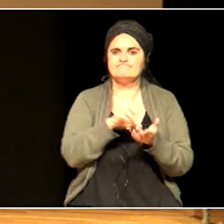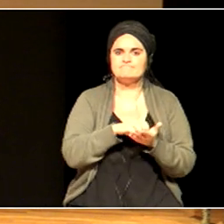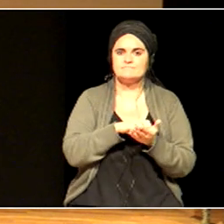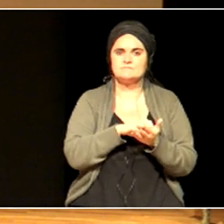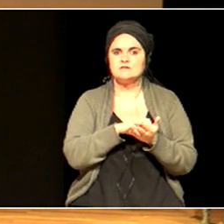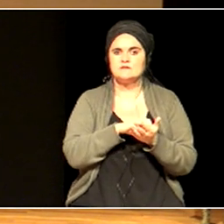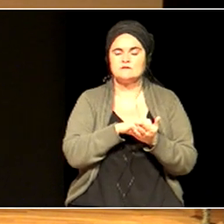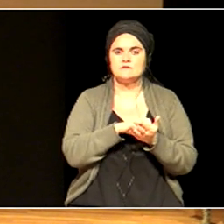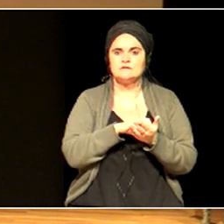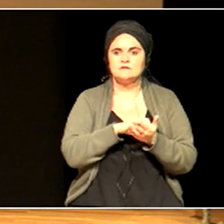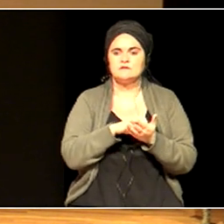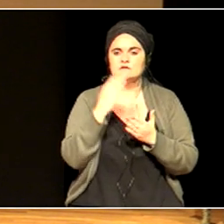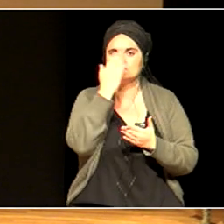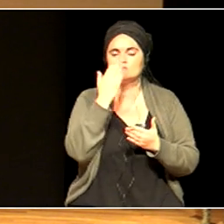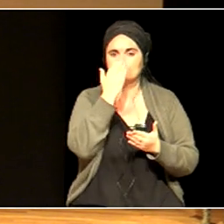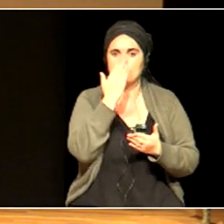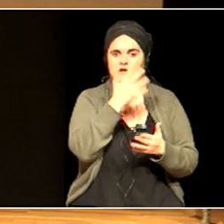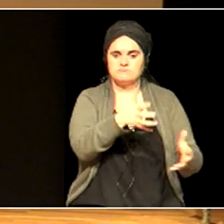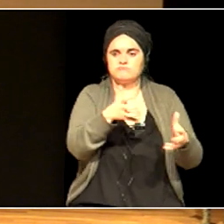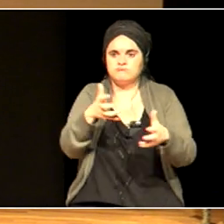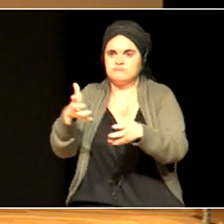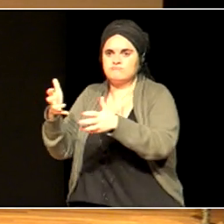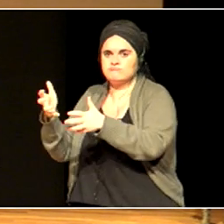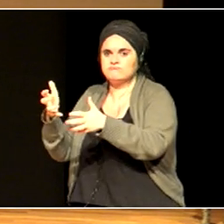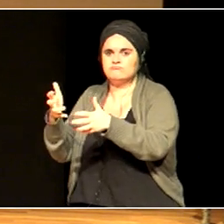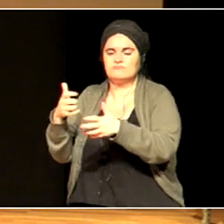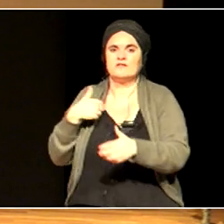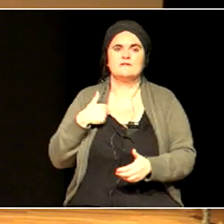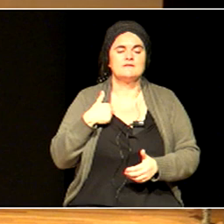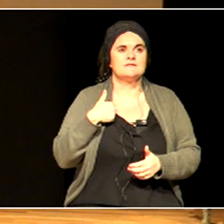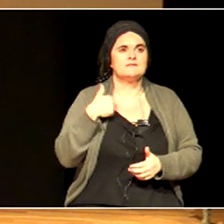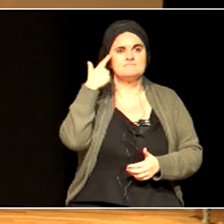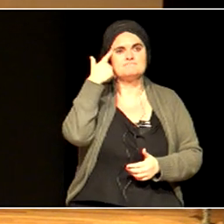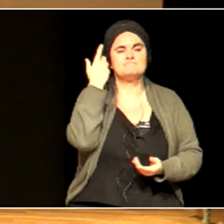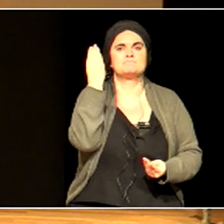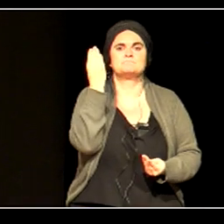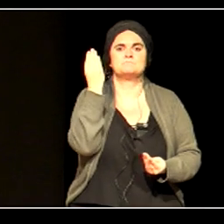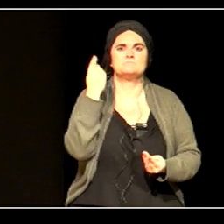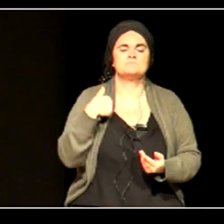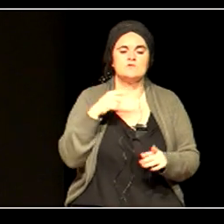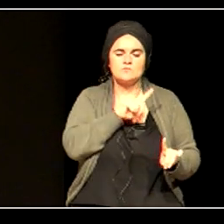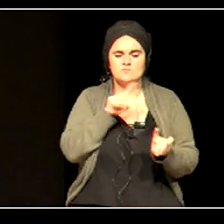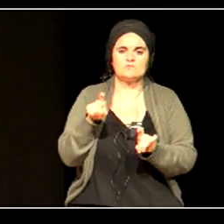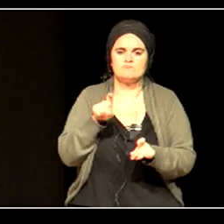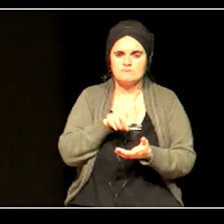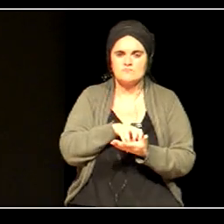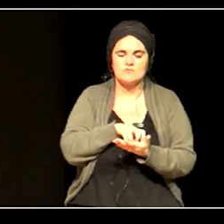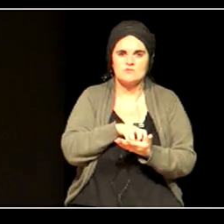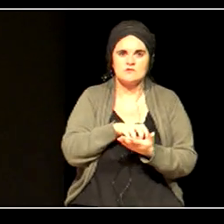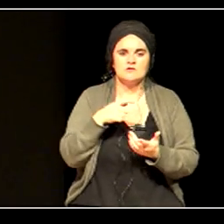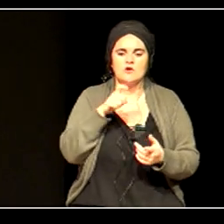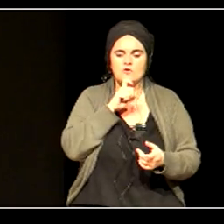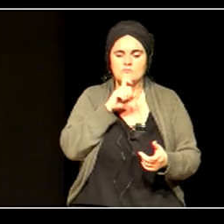how can we encourage high achievements? Because in our societies, people think there's only one answer.